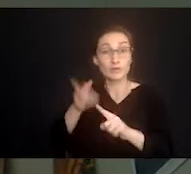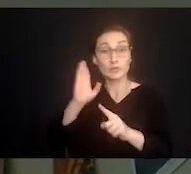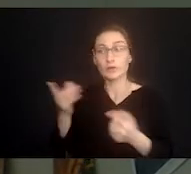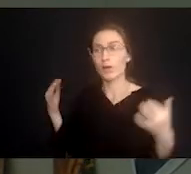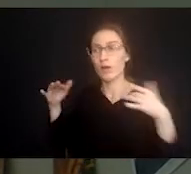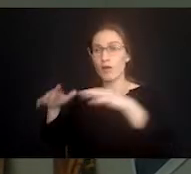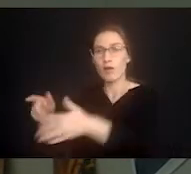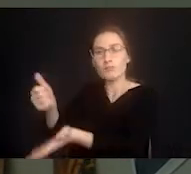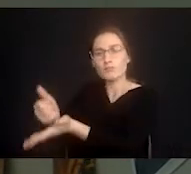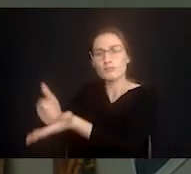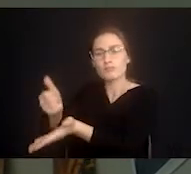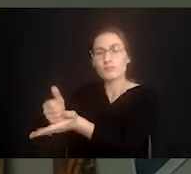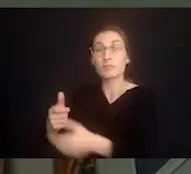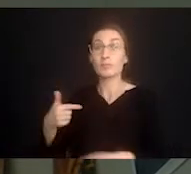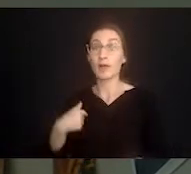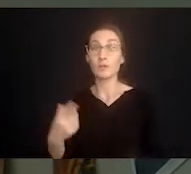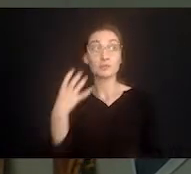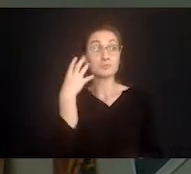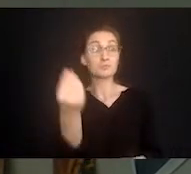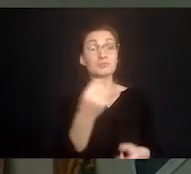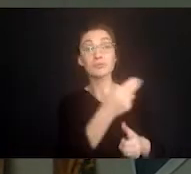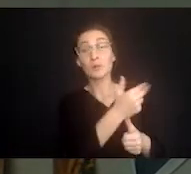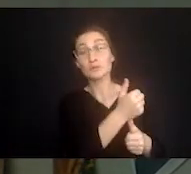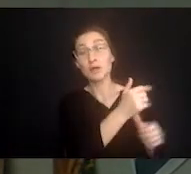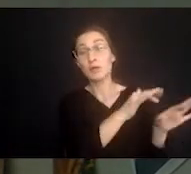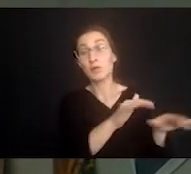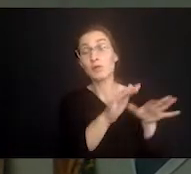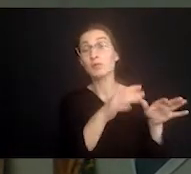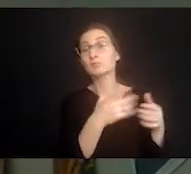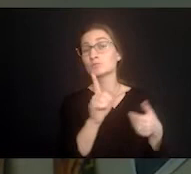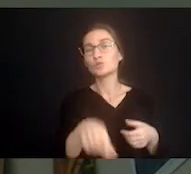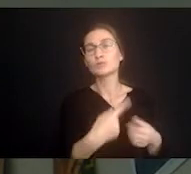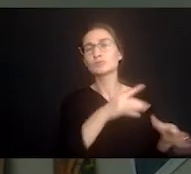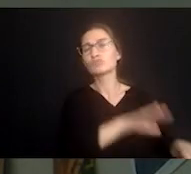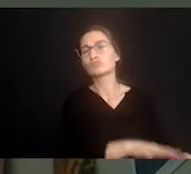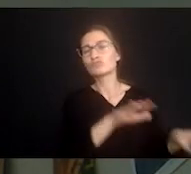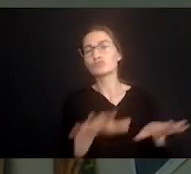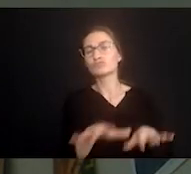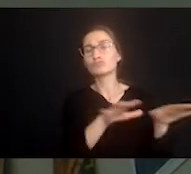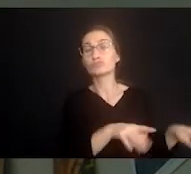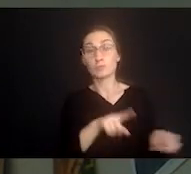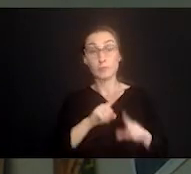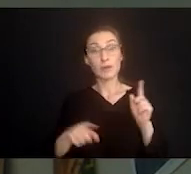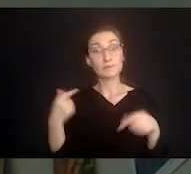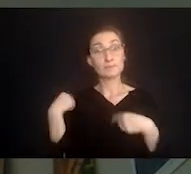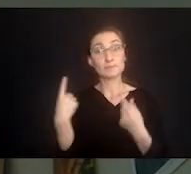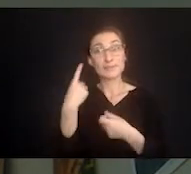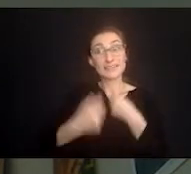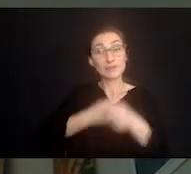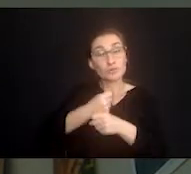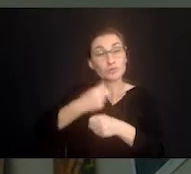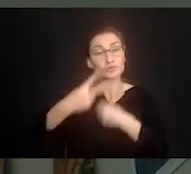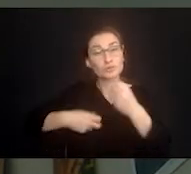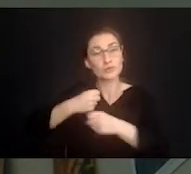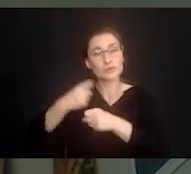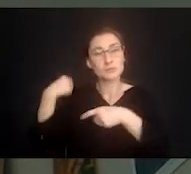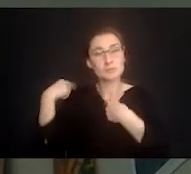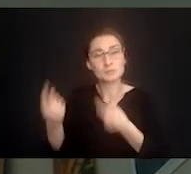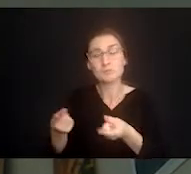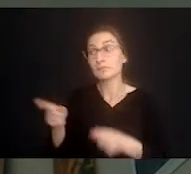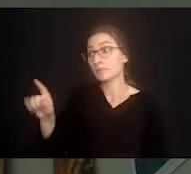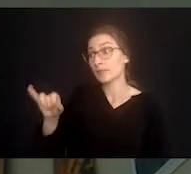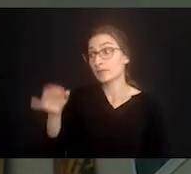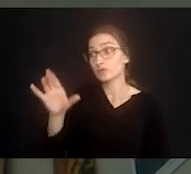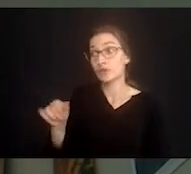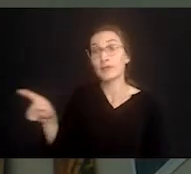get a hotel or something and have that weekend on my own but in the last year or two jerry's needs have changed and